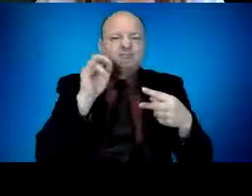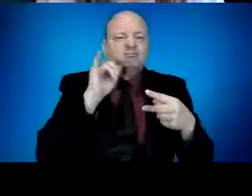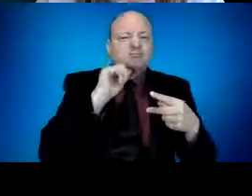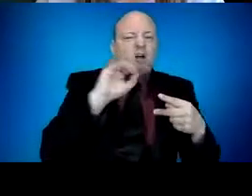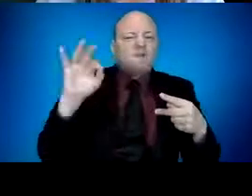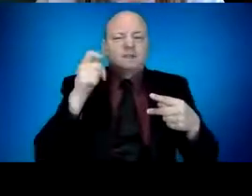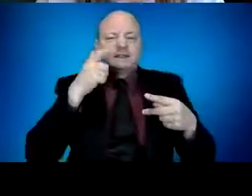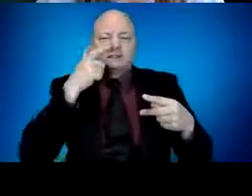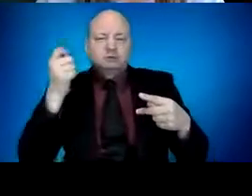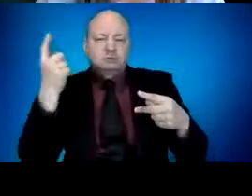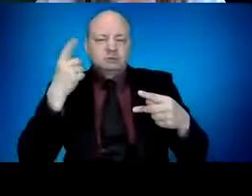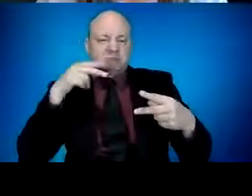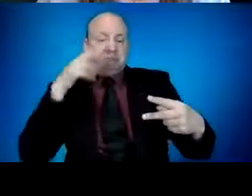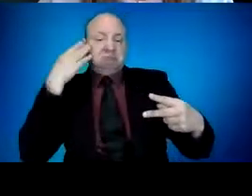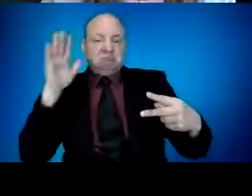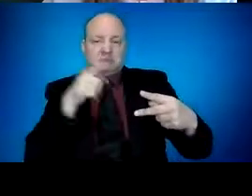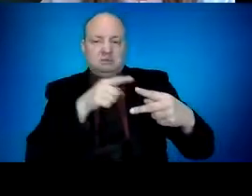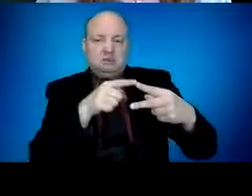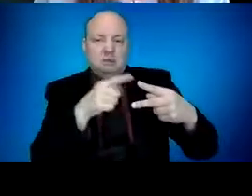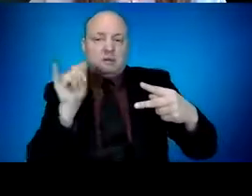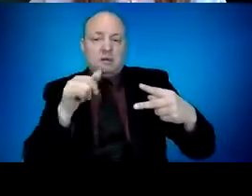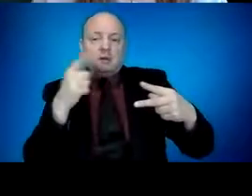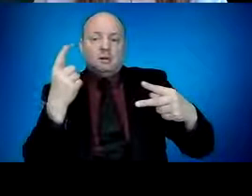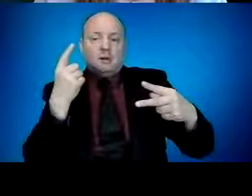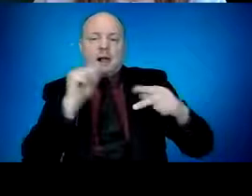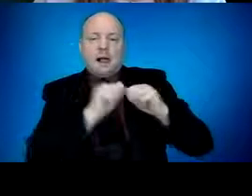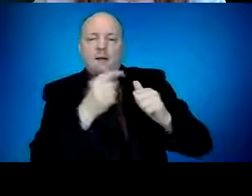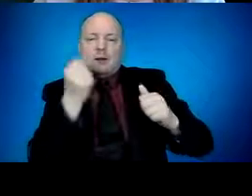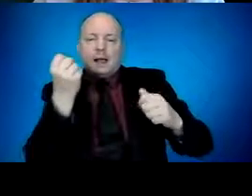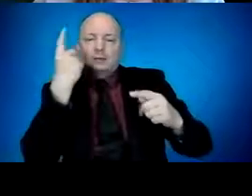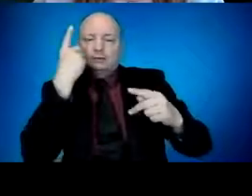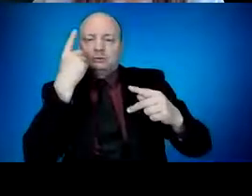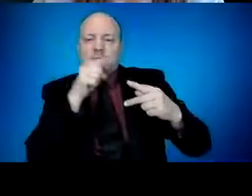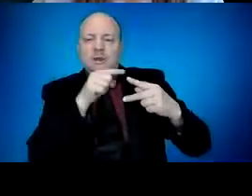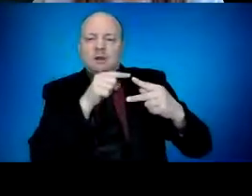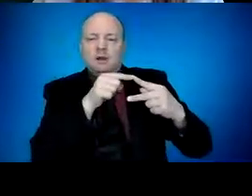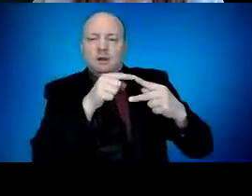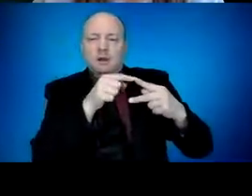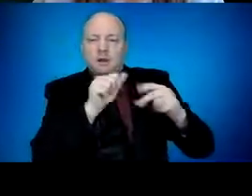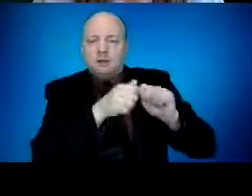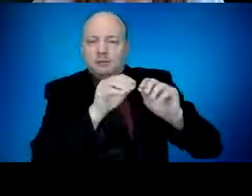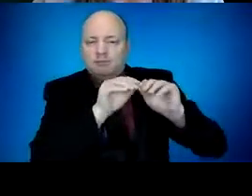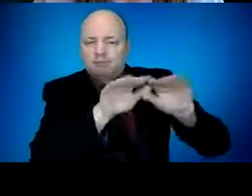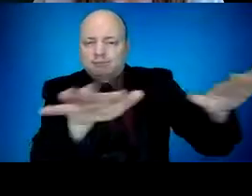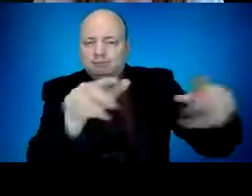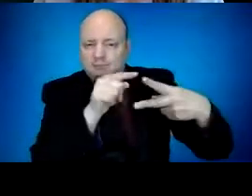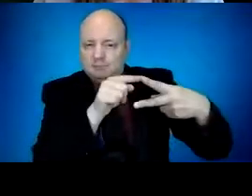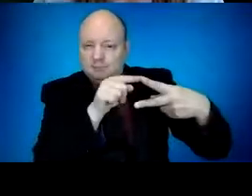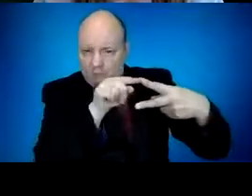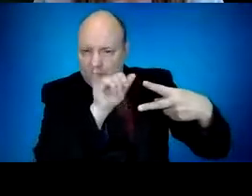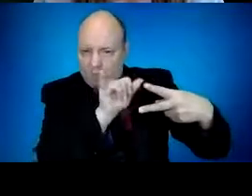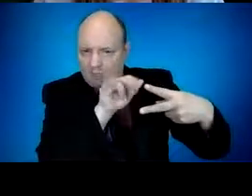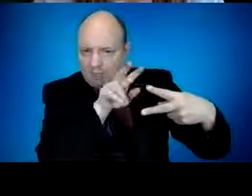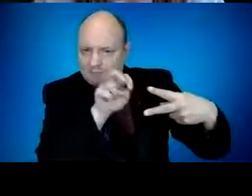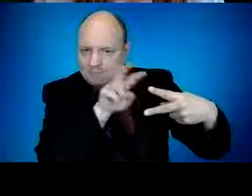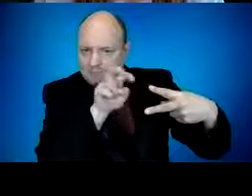detected or how it can be treated. The second classification is variants of concerns. These are variants with evidence for